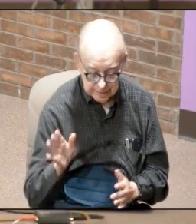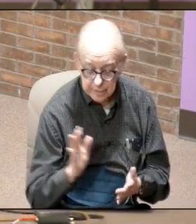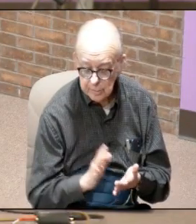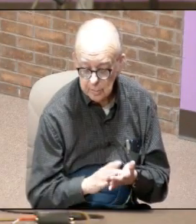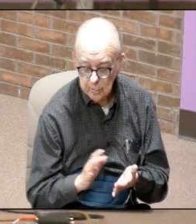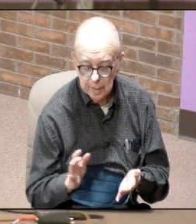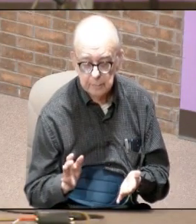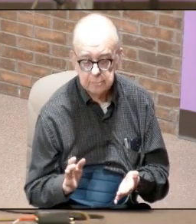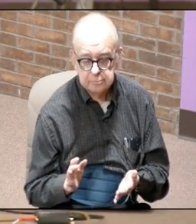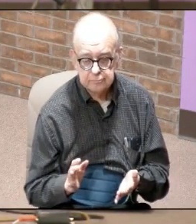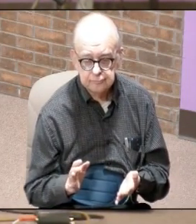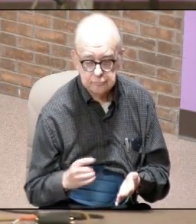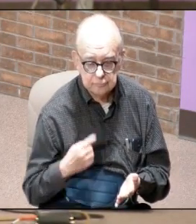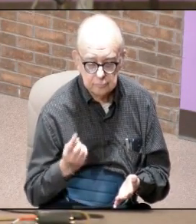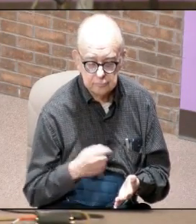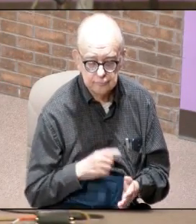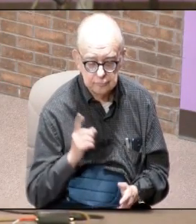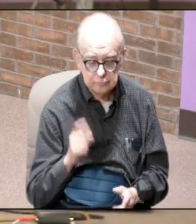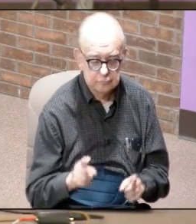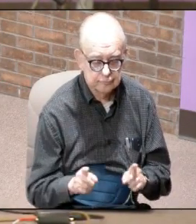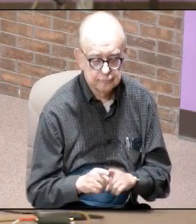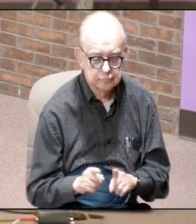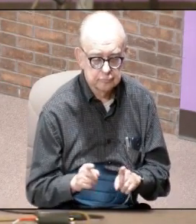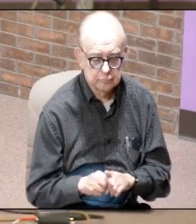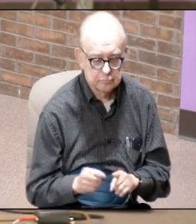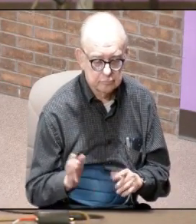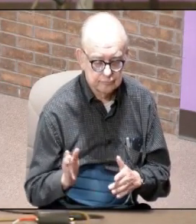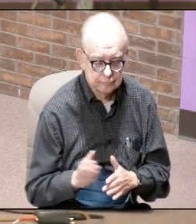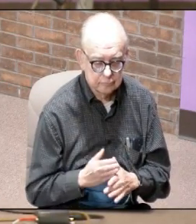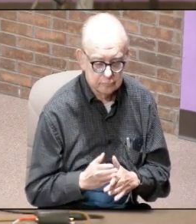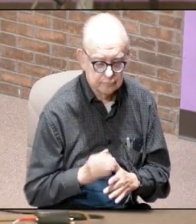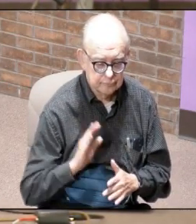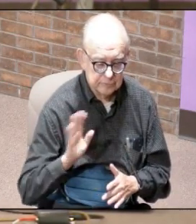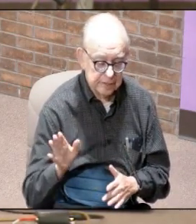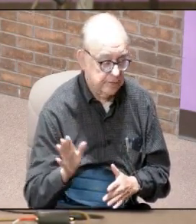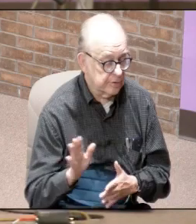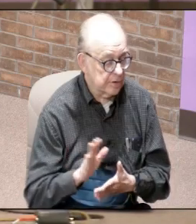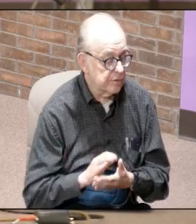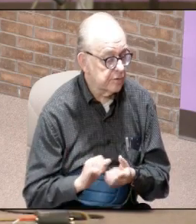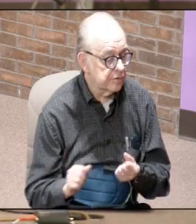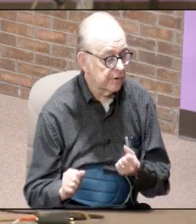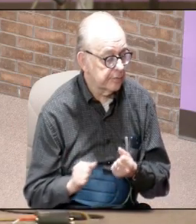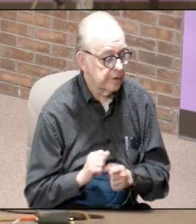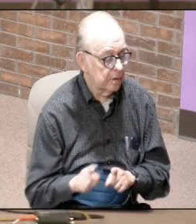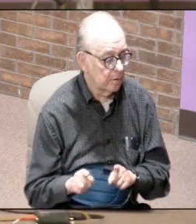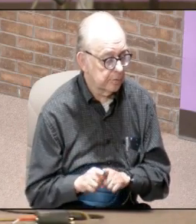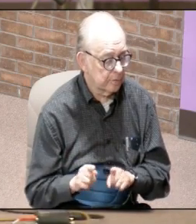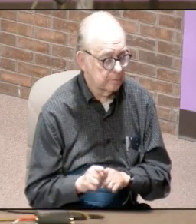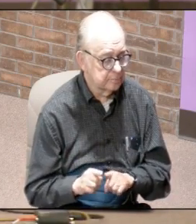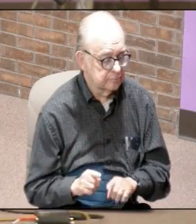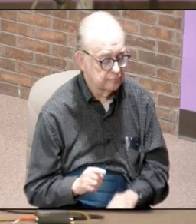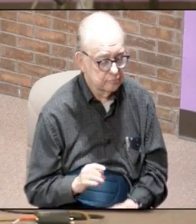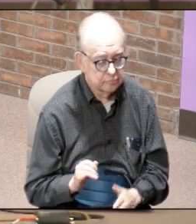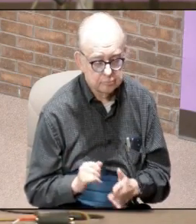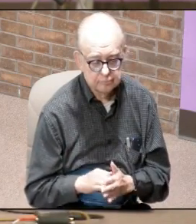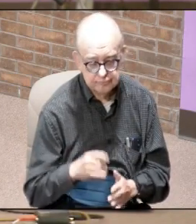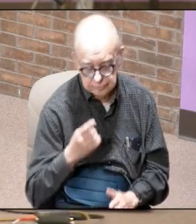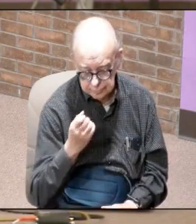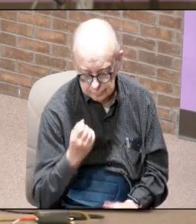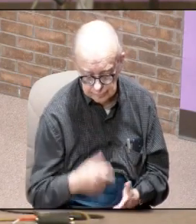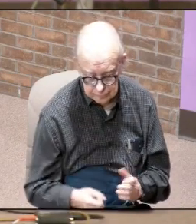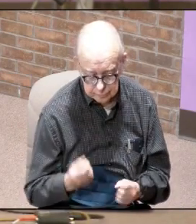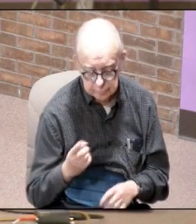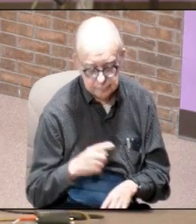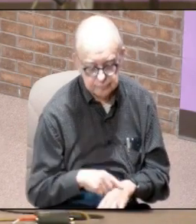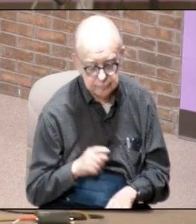glory we must also share his suffering and this is what many